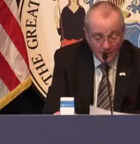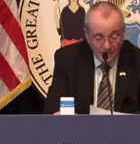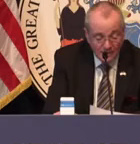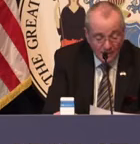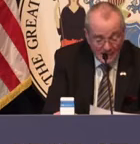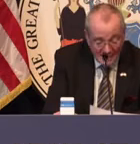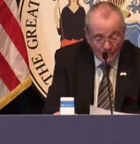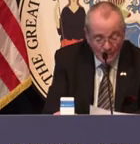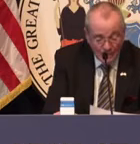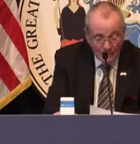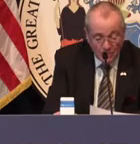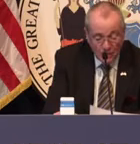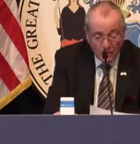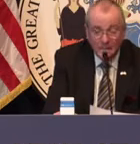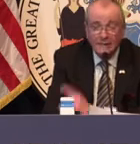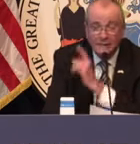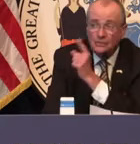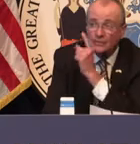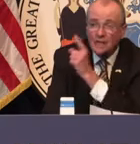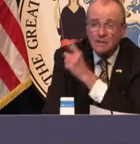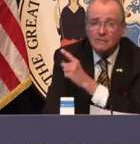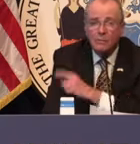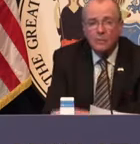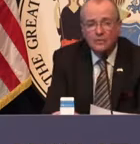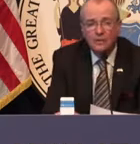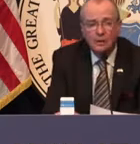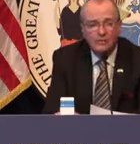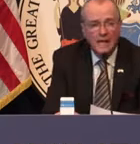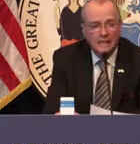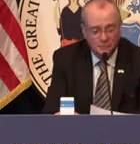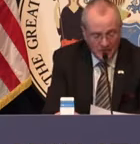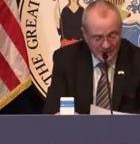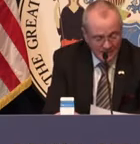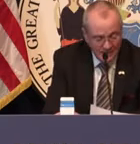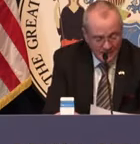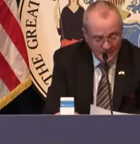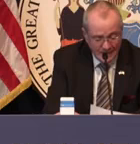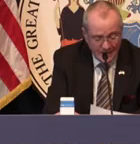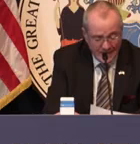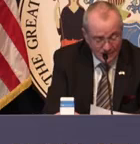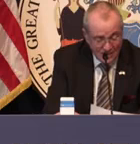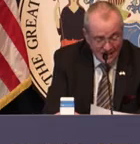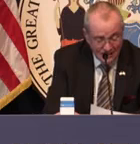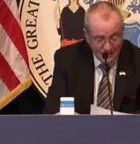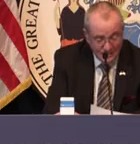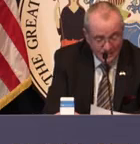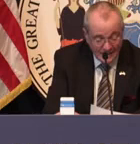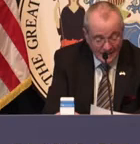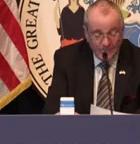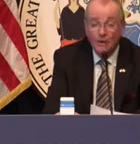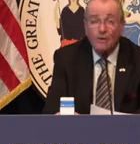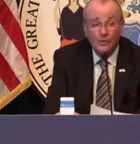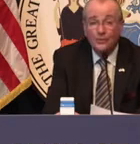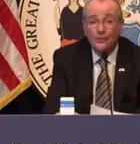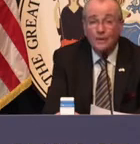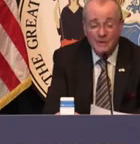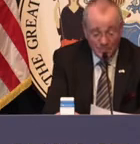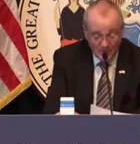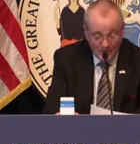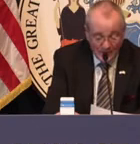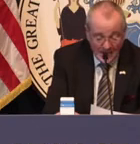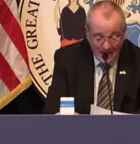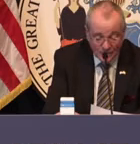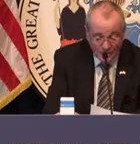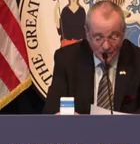one of them, but we can remember them all at least at a minimum when we see our flags flying at half-staff. And they are also